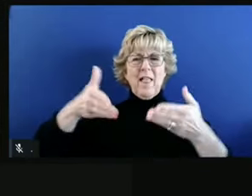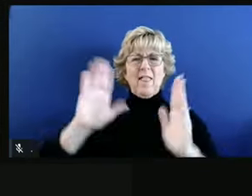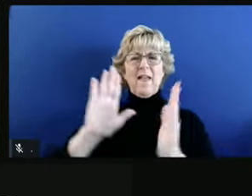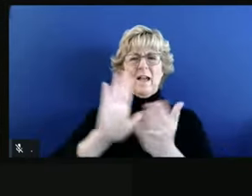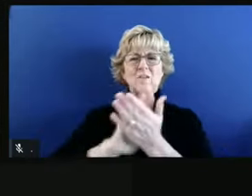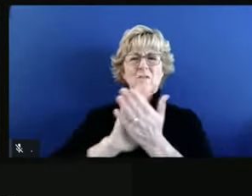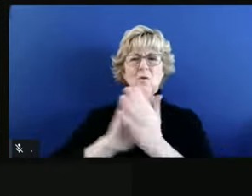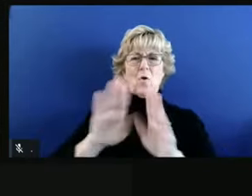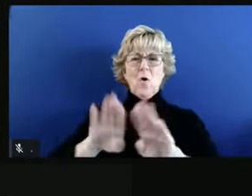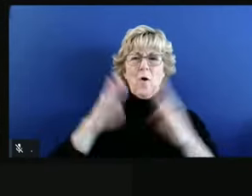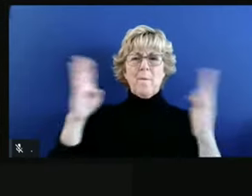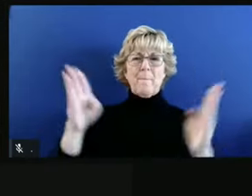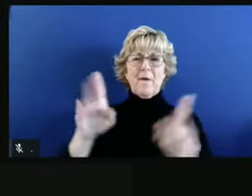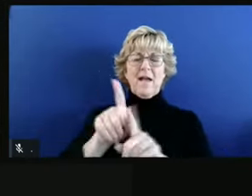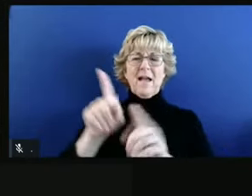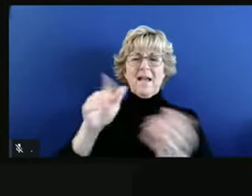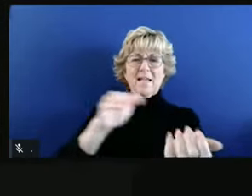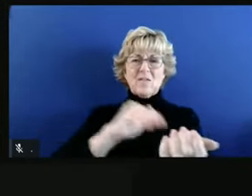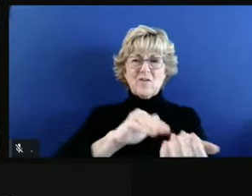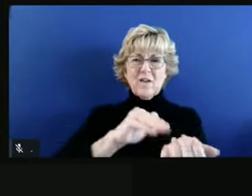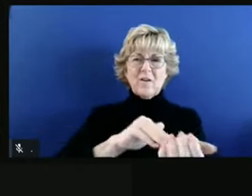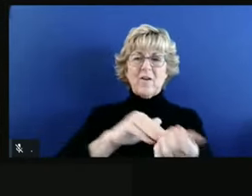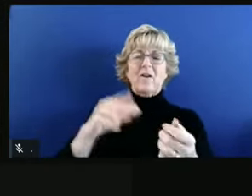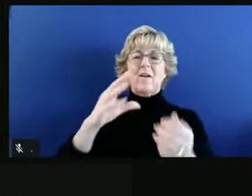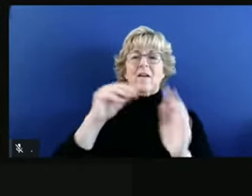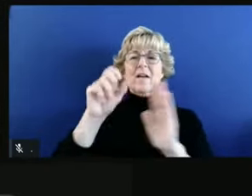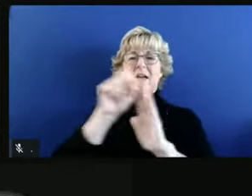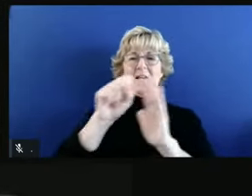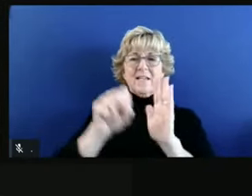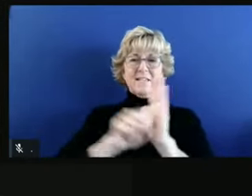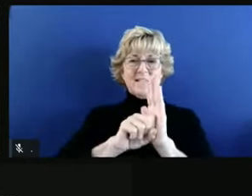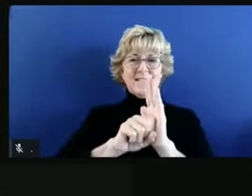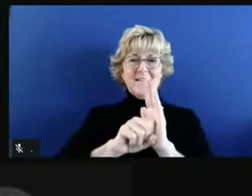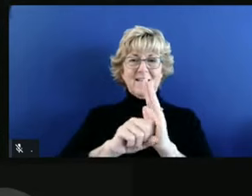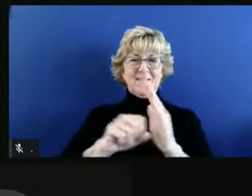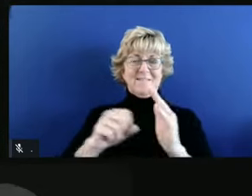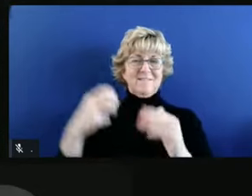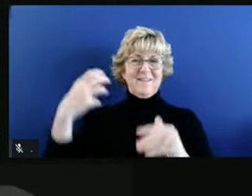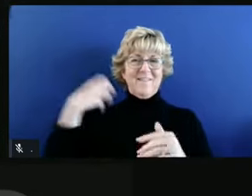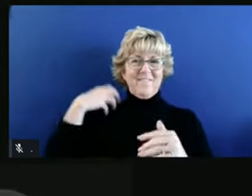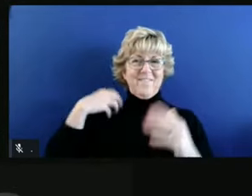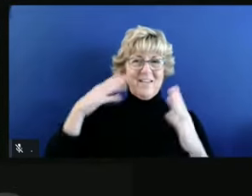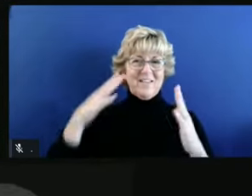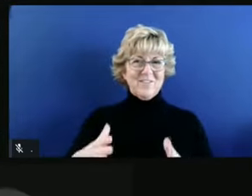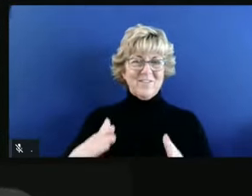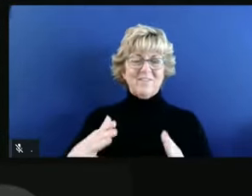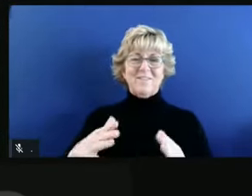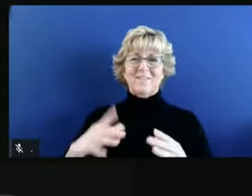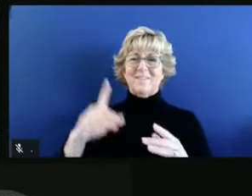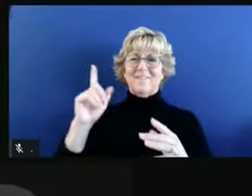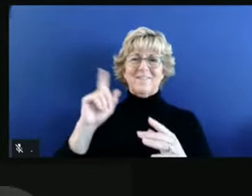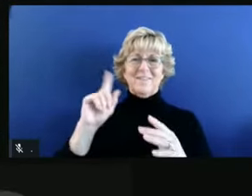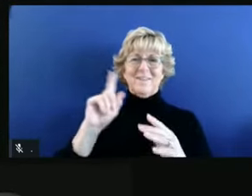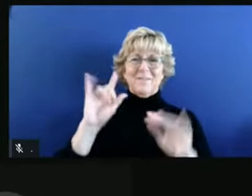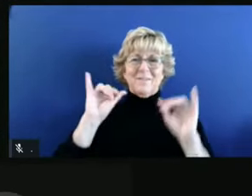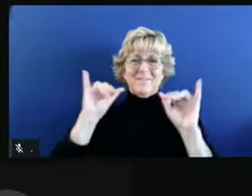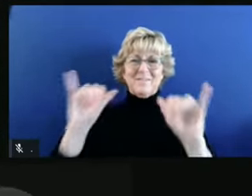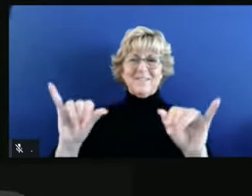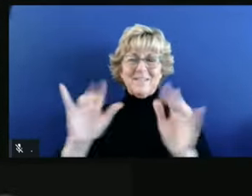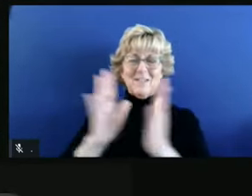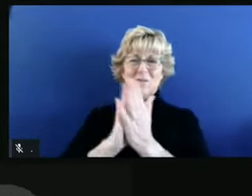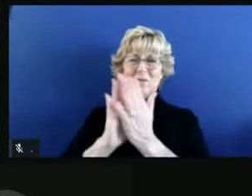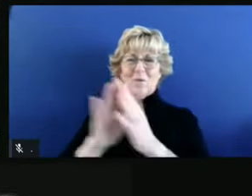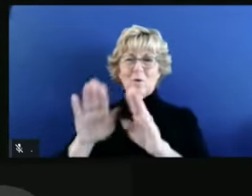I'm curious, as a doctor and the state's top health official, where you stand on school reopening and where the balance lies between